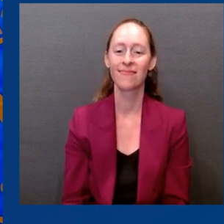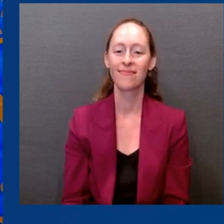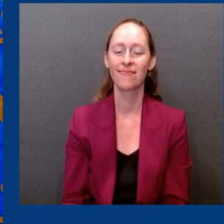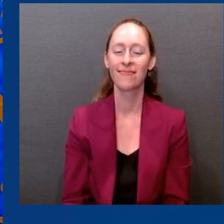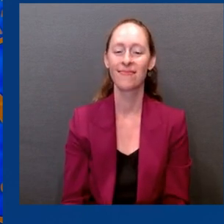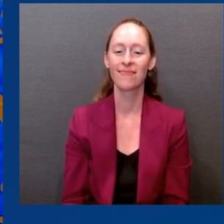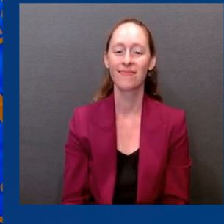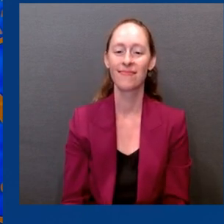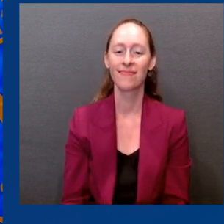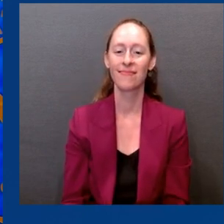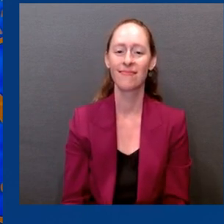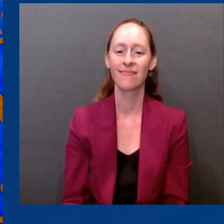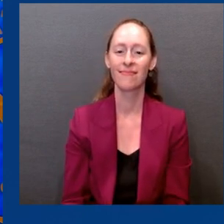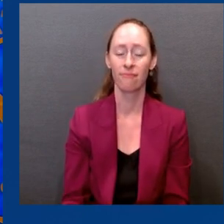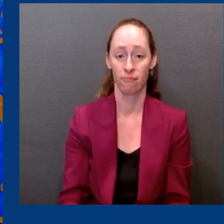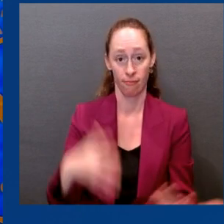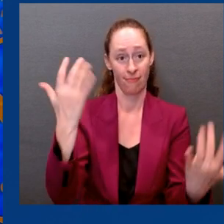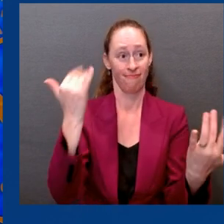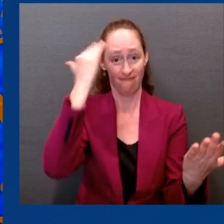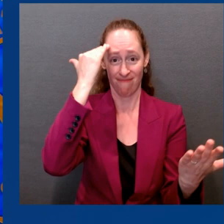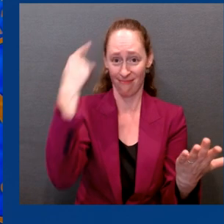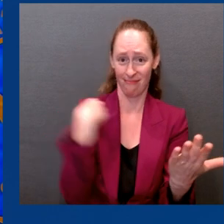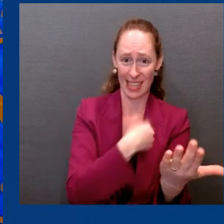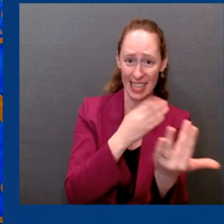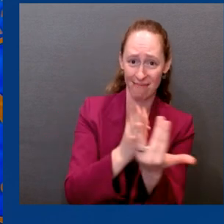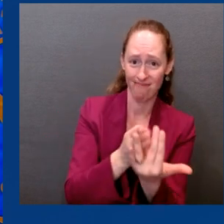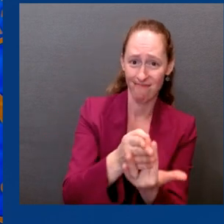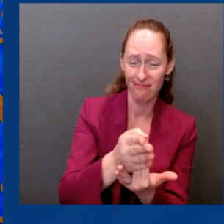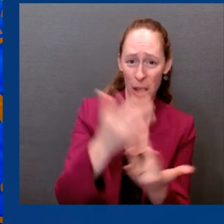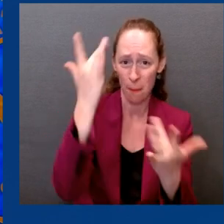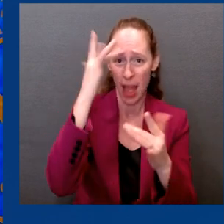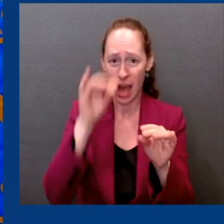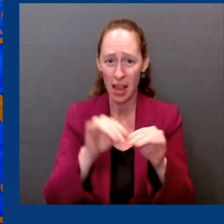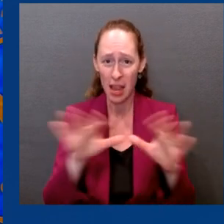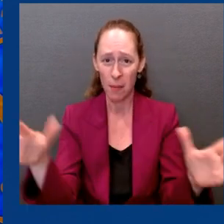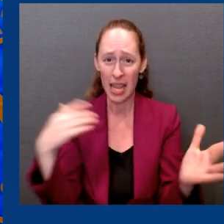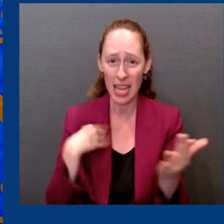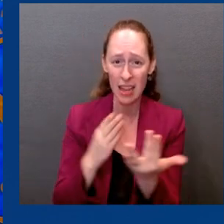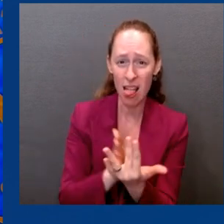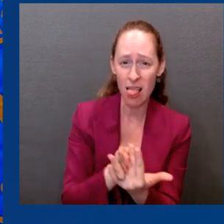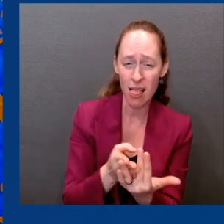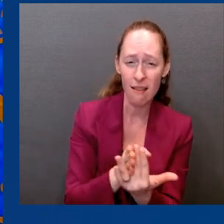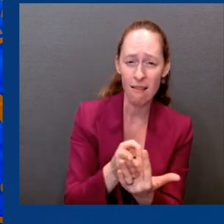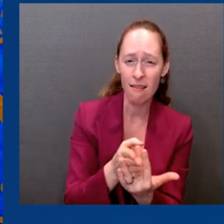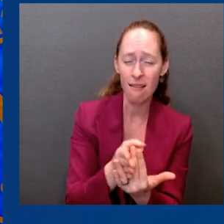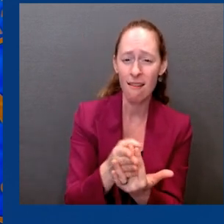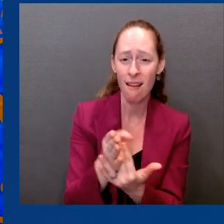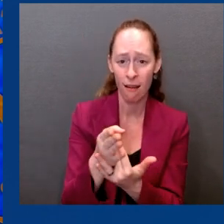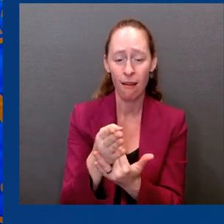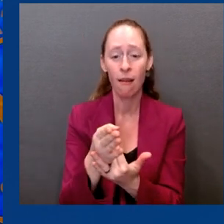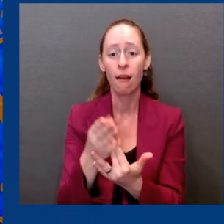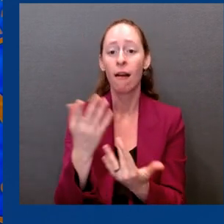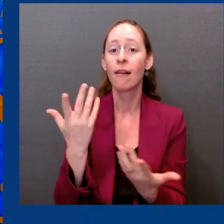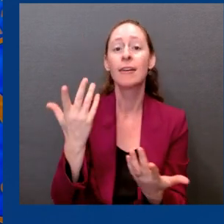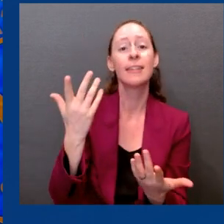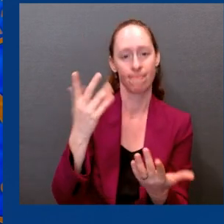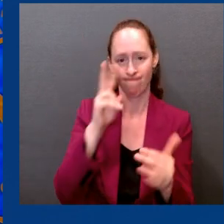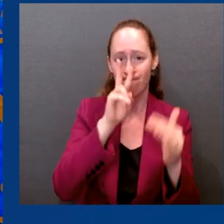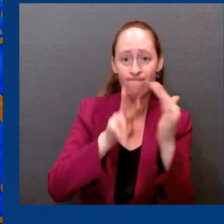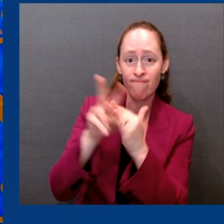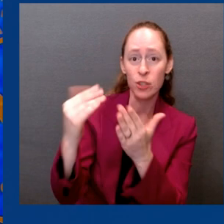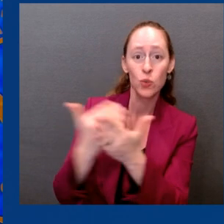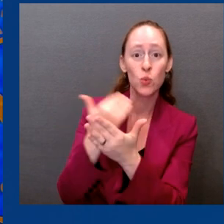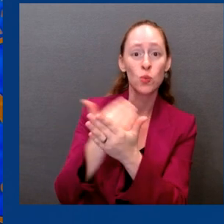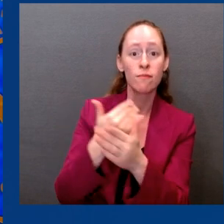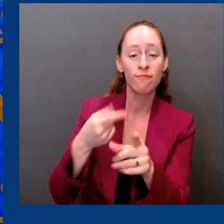dramatically different variant, we likely are moving towards a path with a vaccination cadence similar to